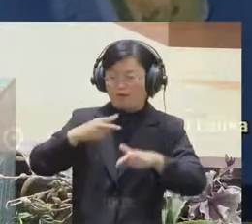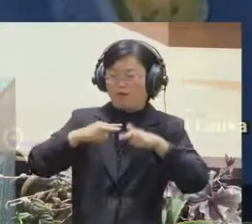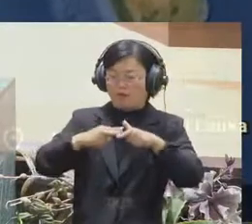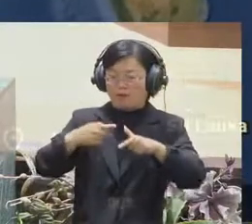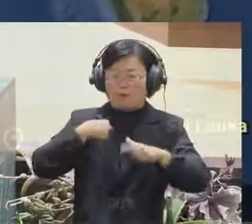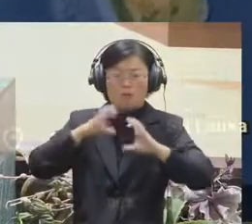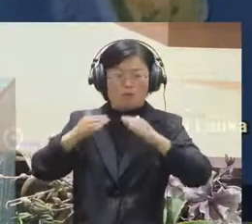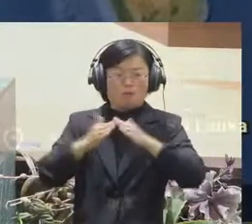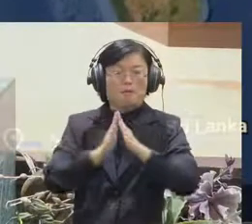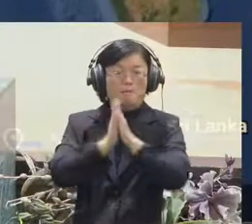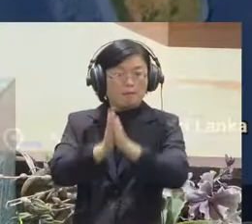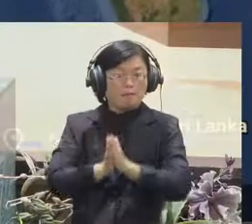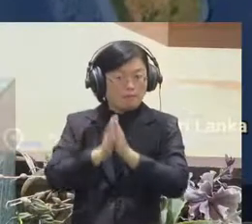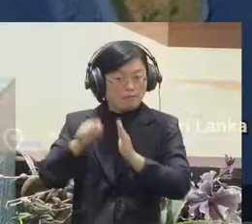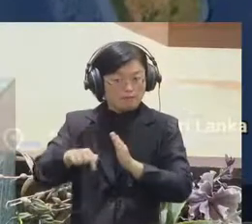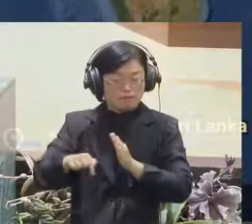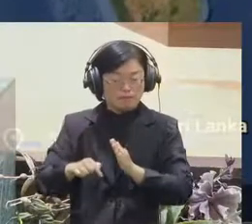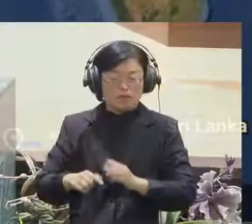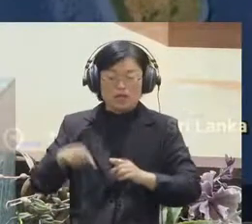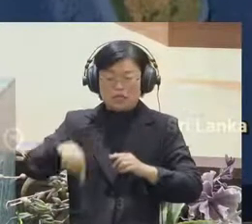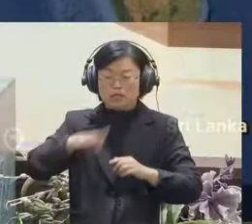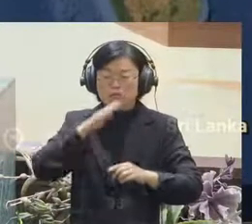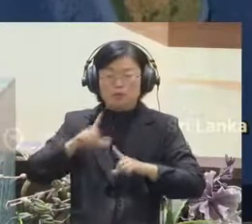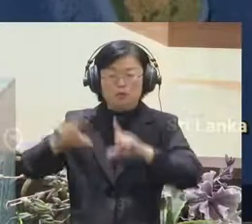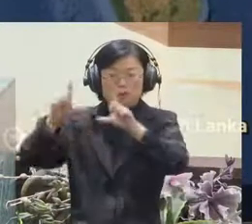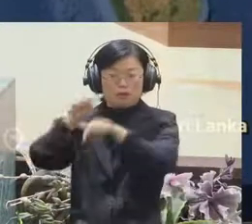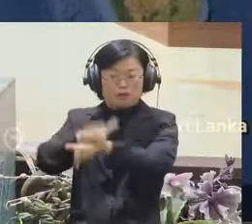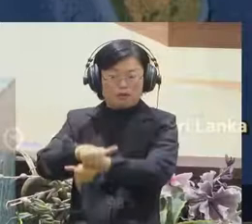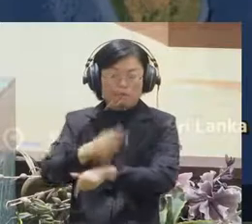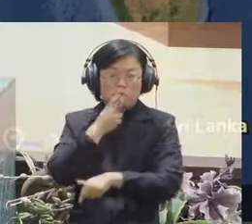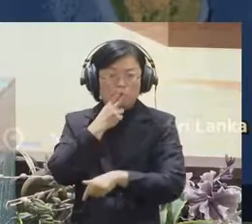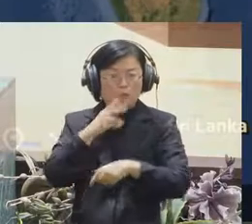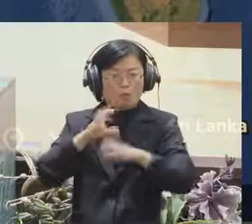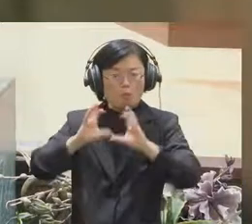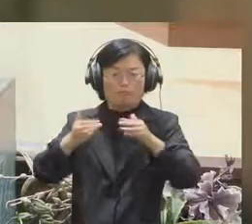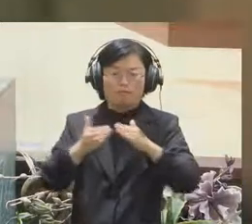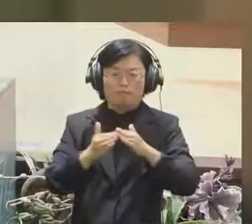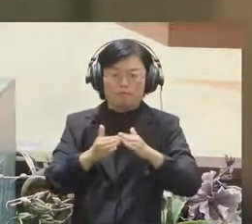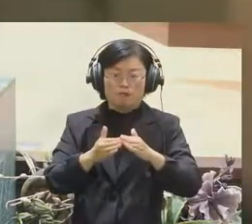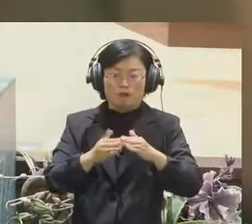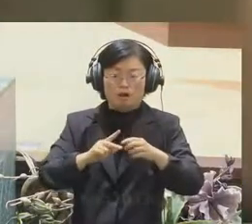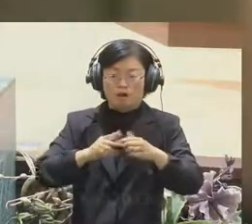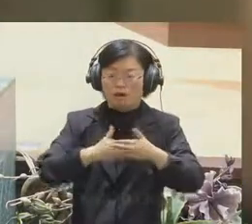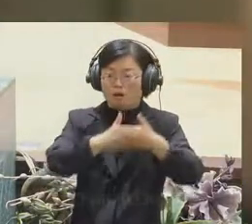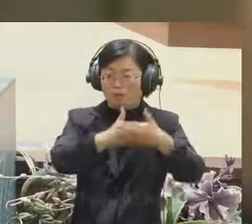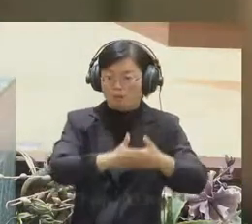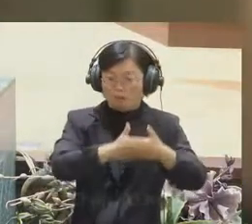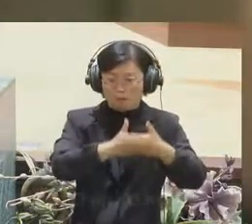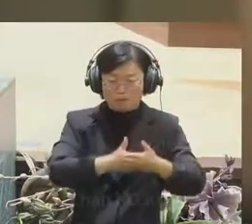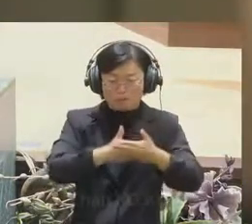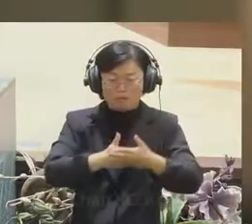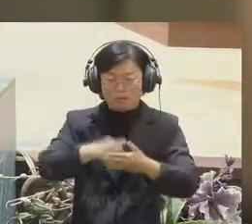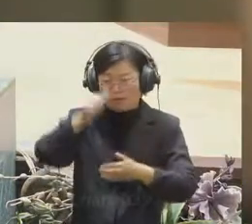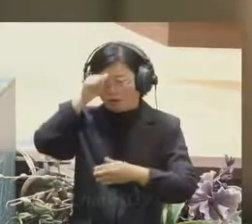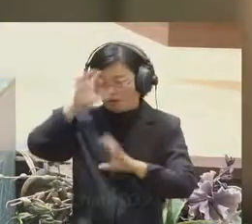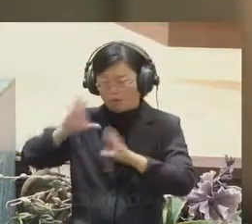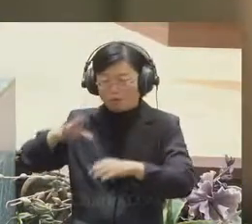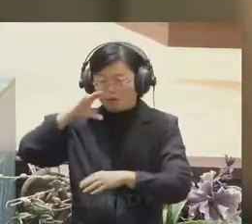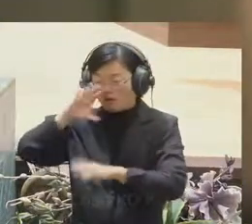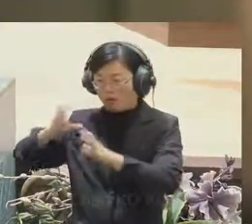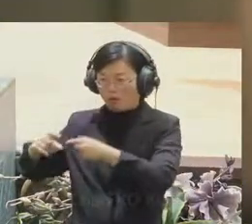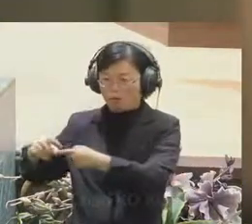Yamal is a country in Southeast Asiaand it is neighbor to Thailand, China and India